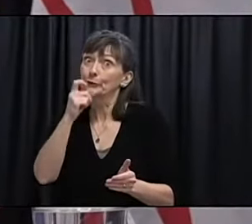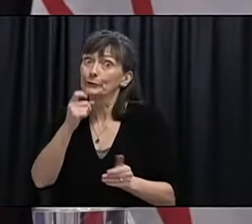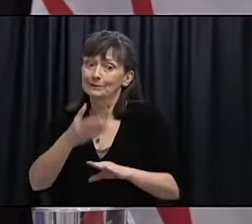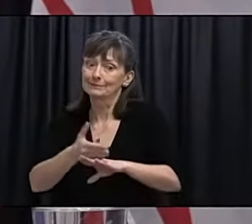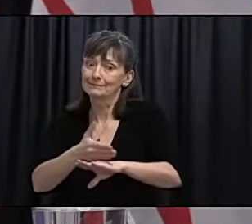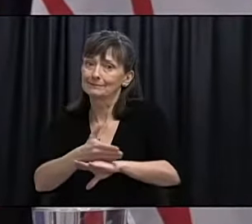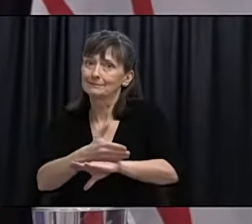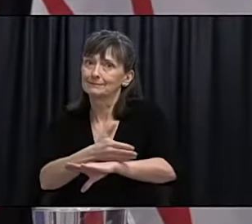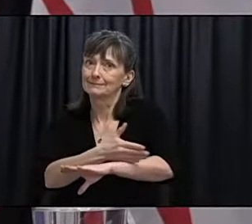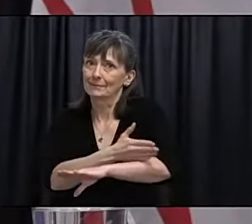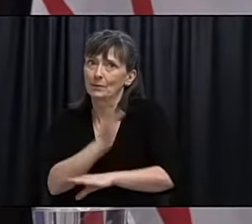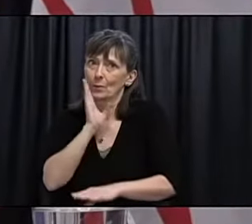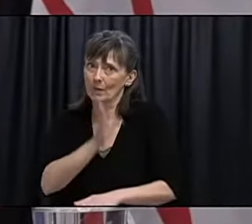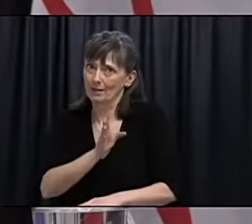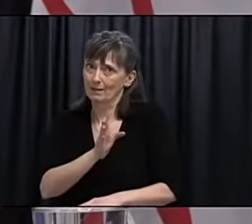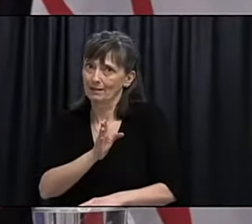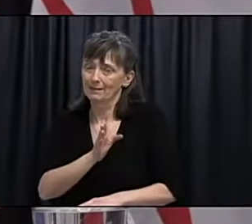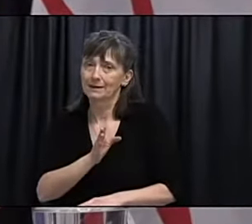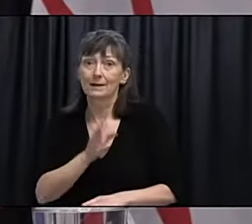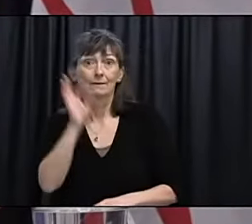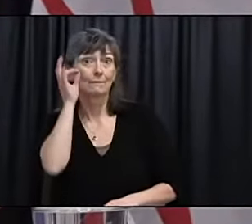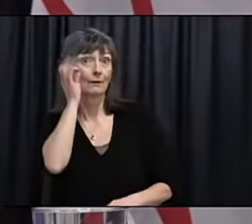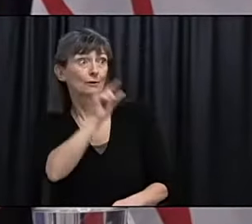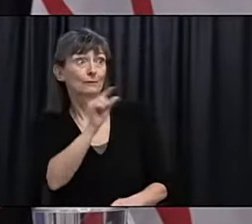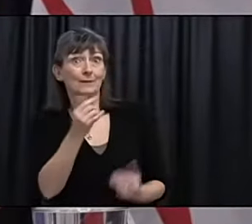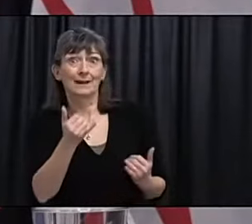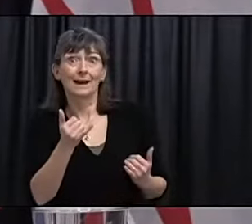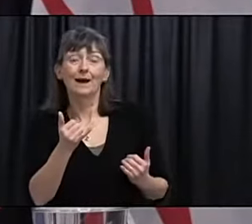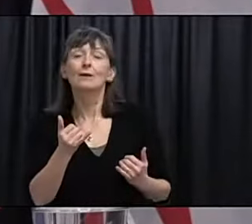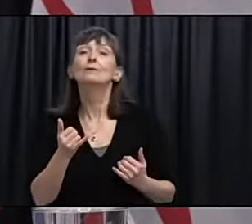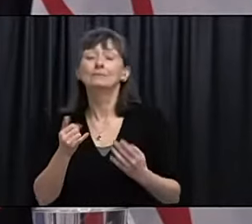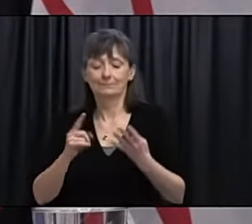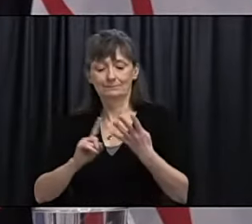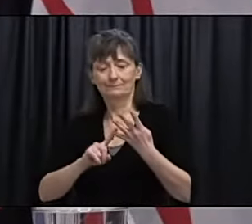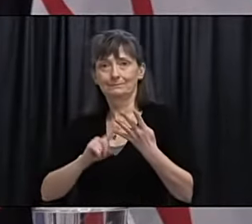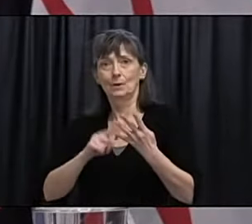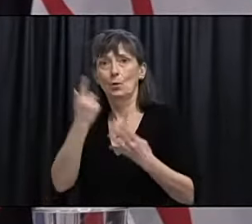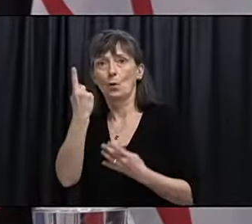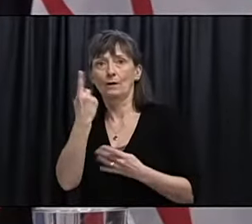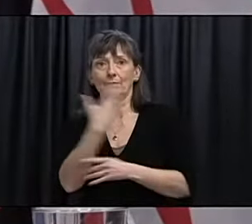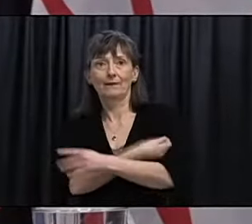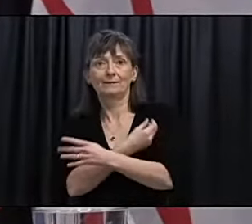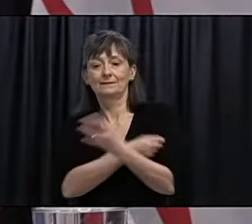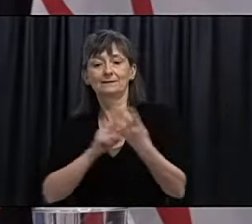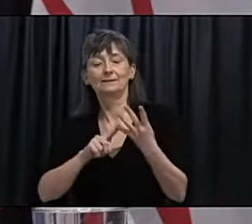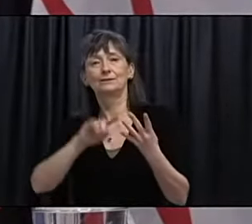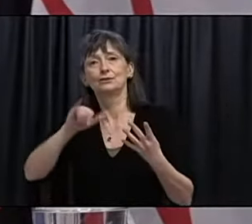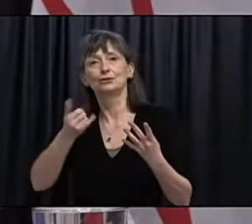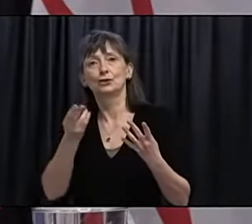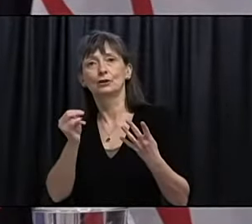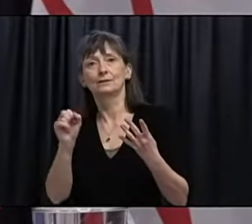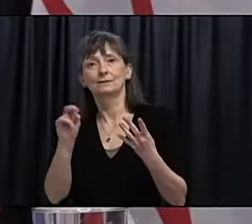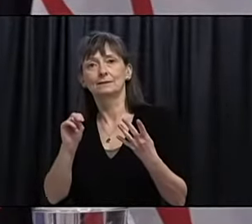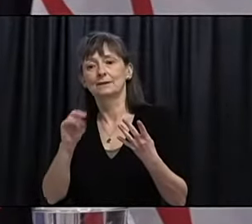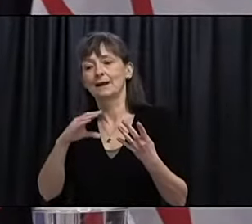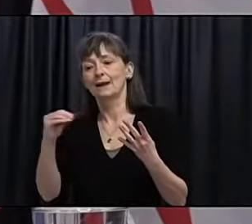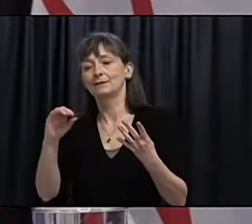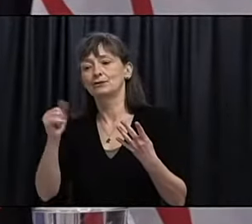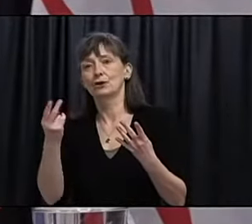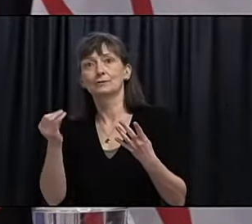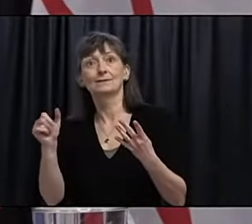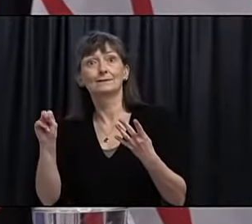are getting better. The federal government today announced the approval of Johnson and Johnson's single dose vaccine. More vaccines